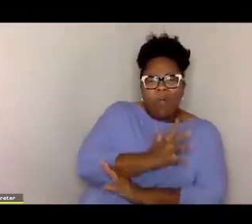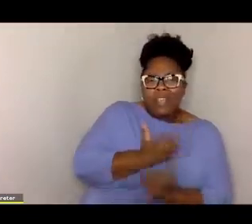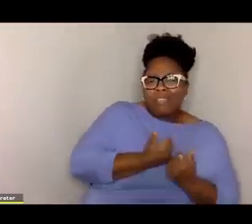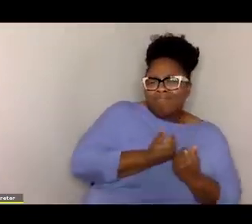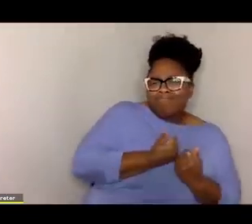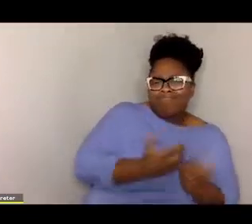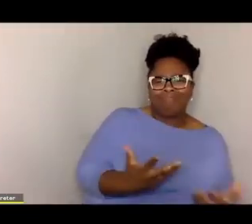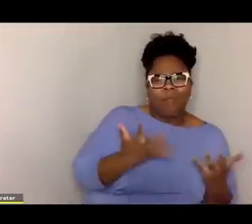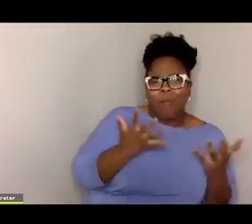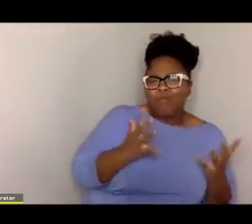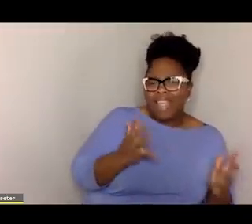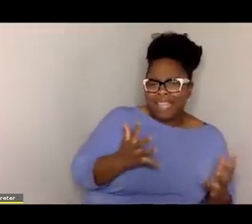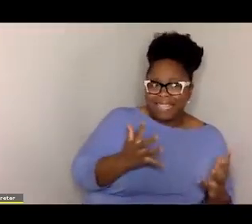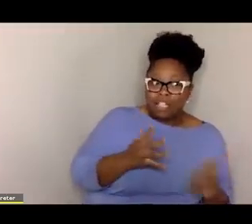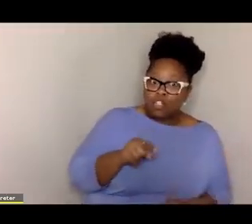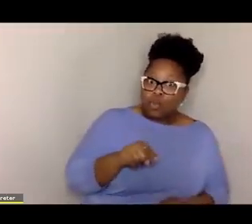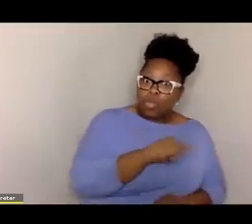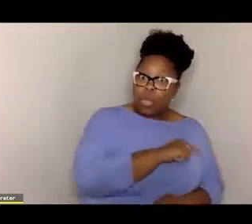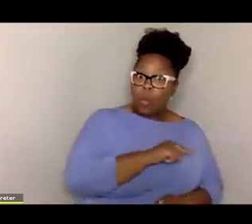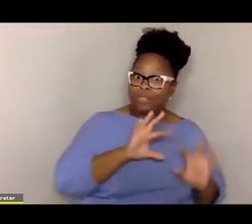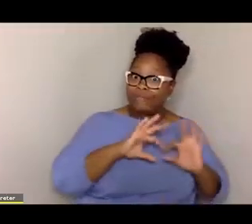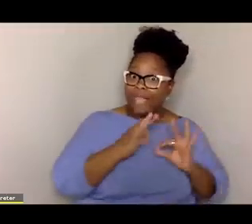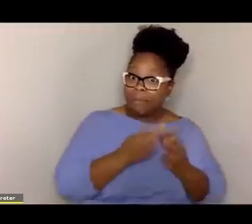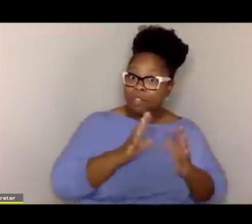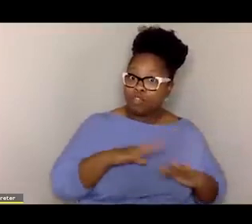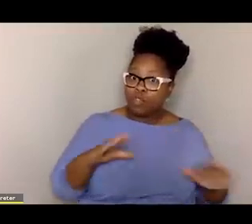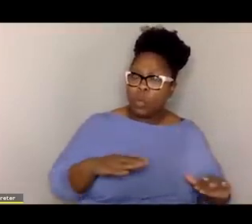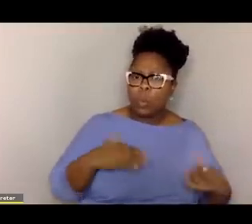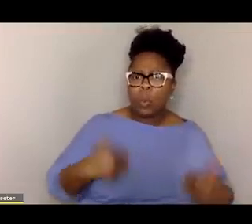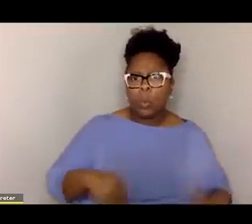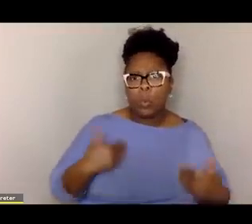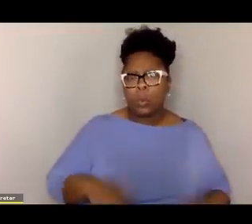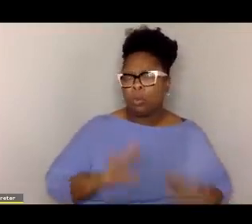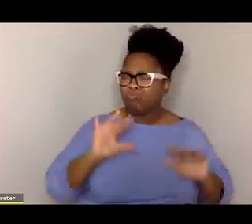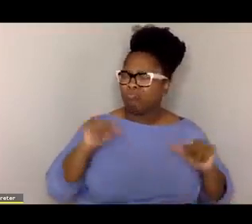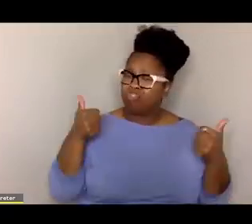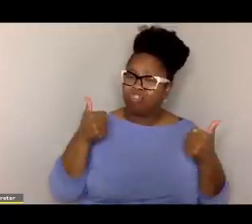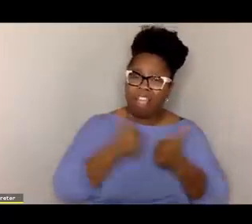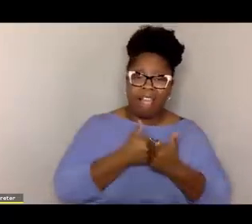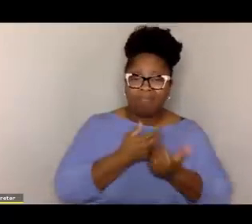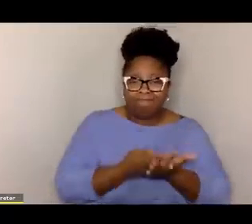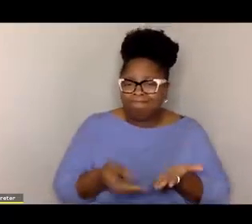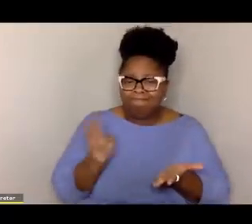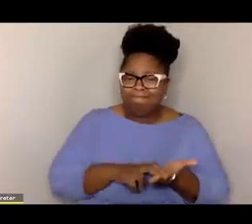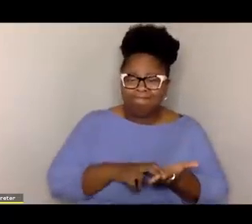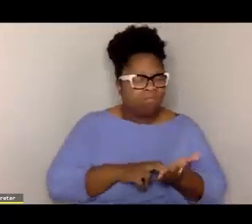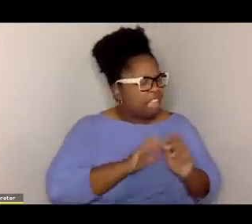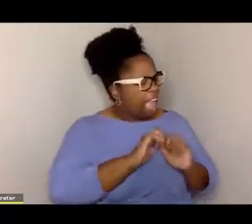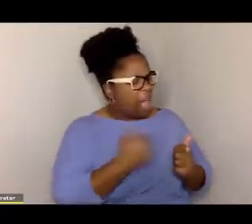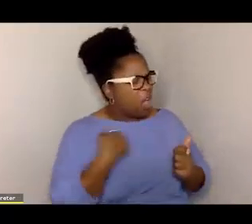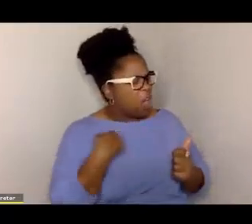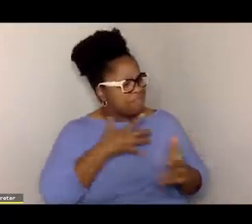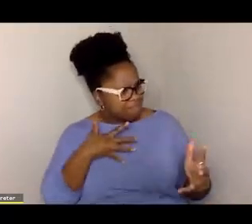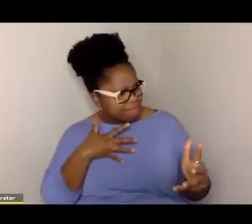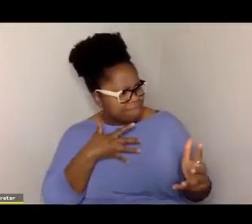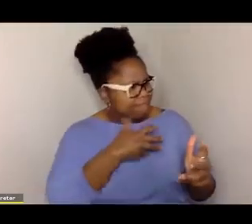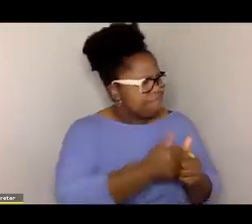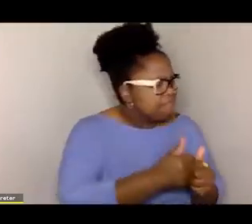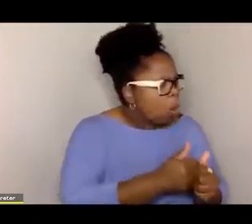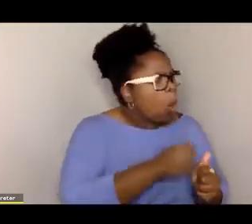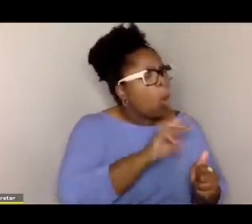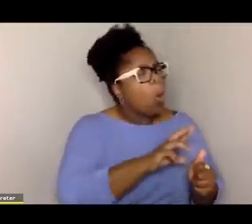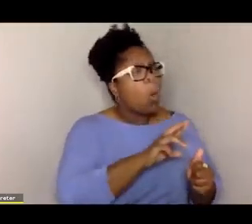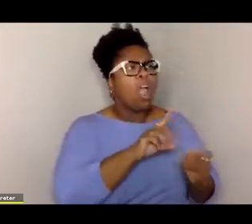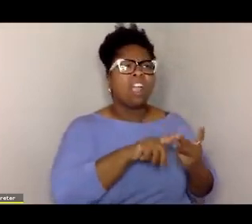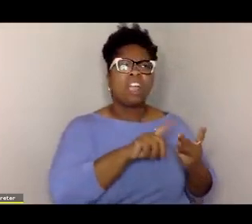empty. And so those families and those children, they're really going to have a hard time coming back. How do we make up for lost